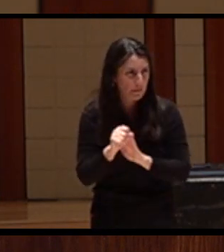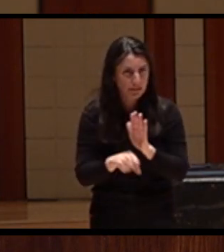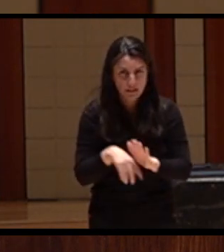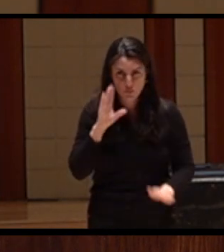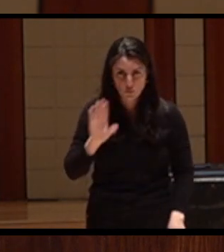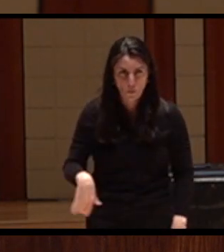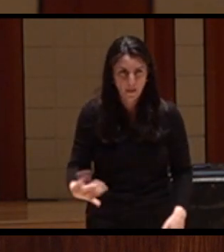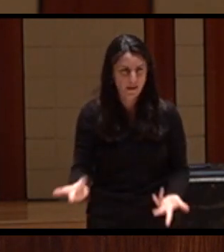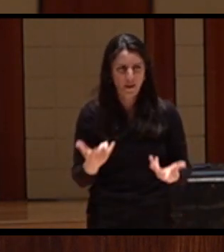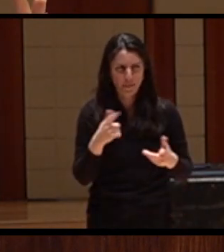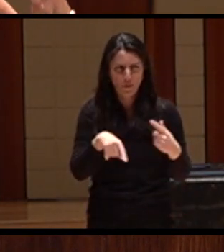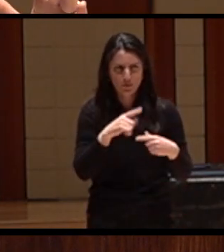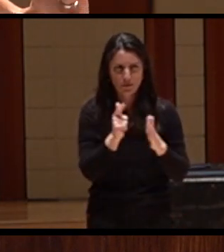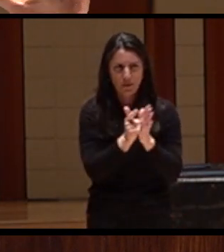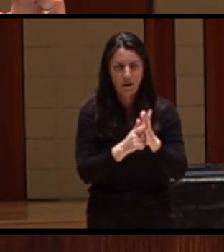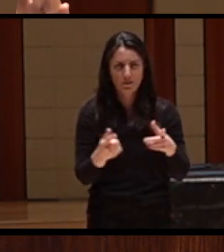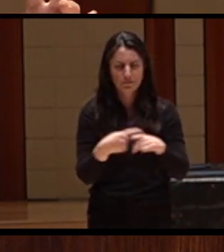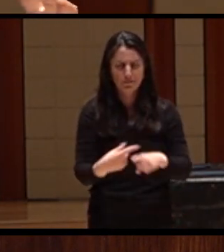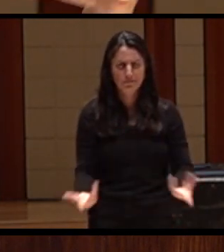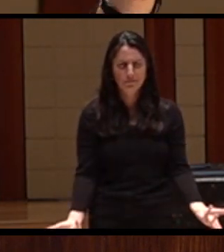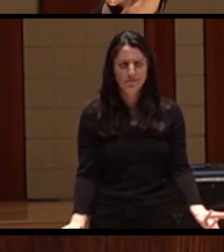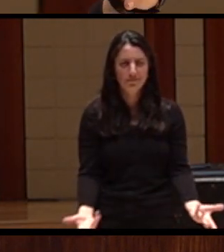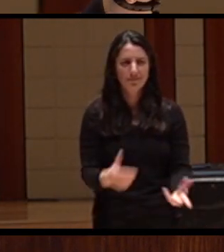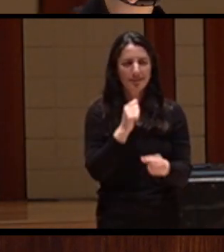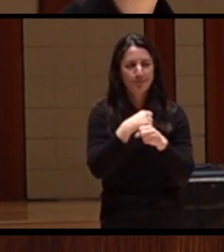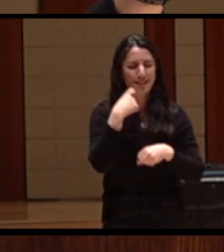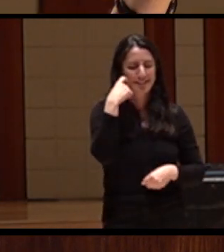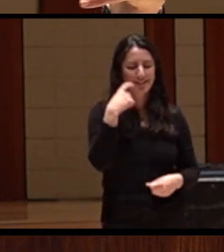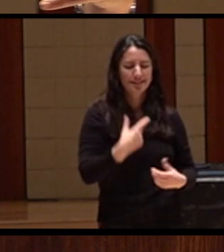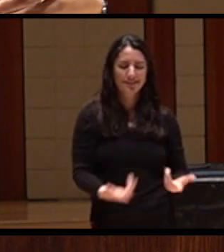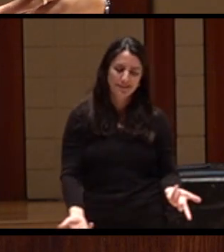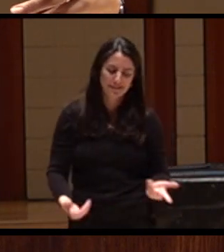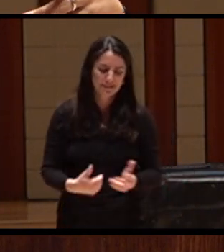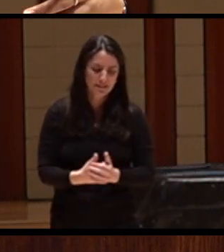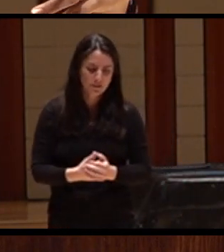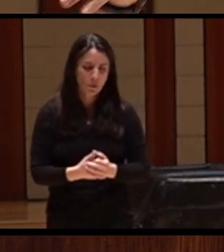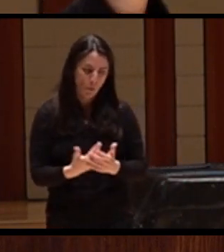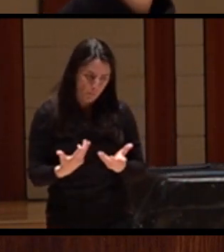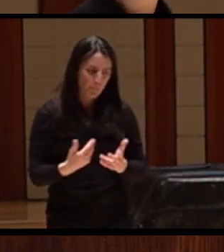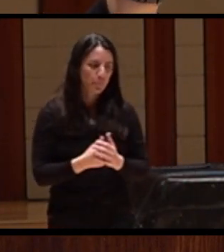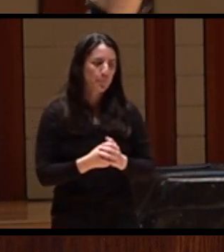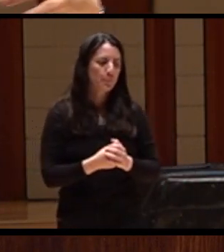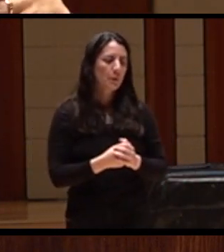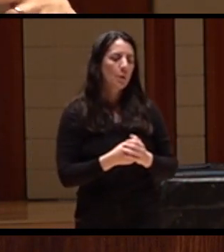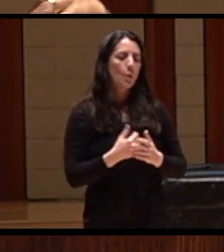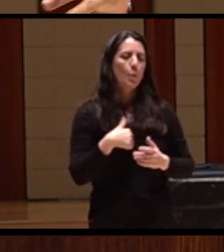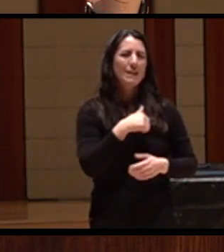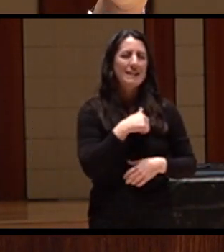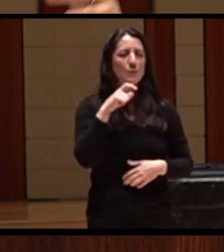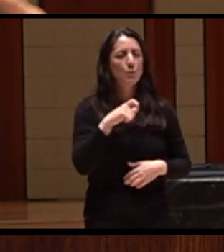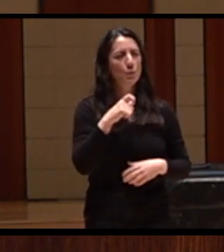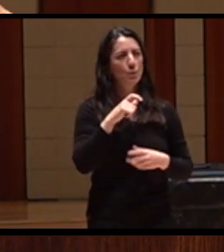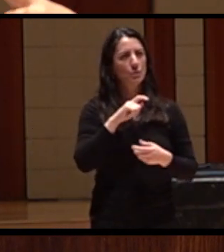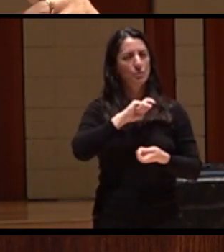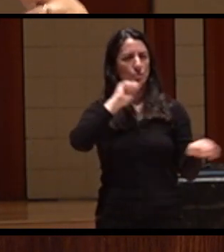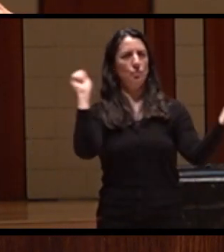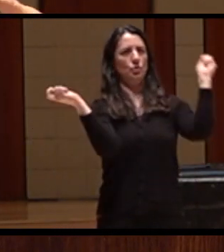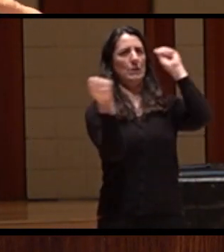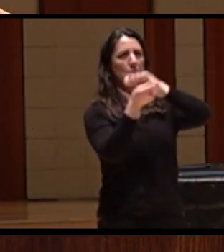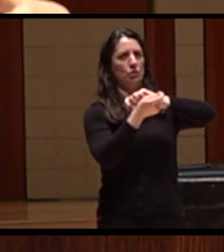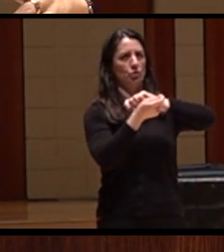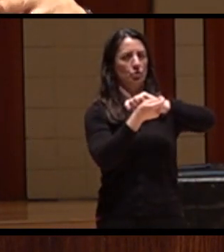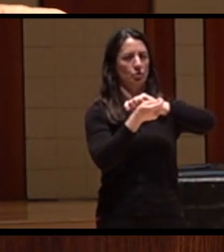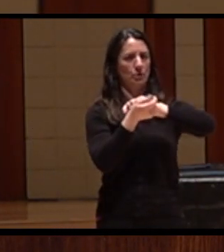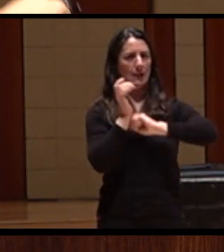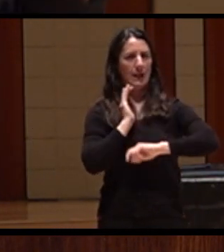So one of the things that we need to do is move towards a comprehensive management of the